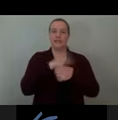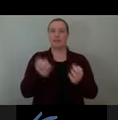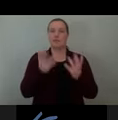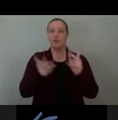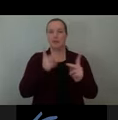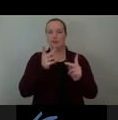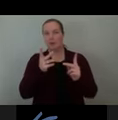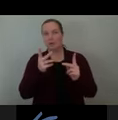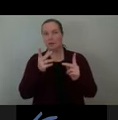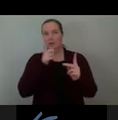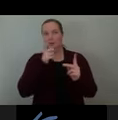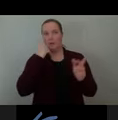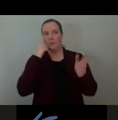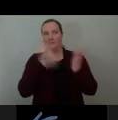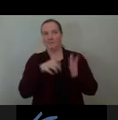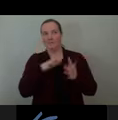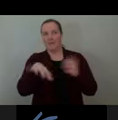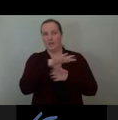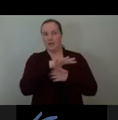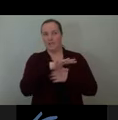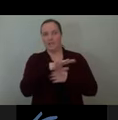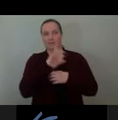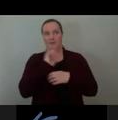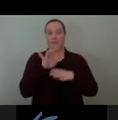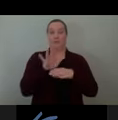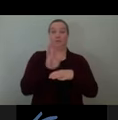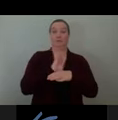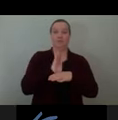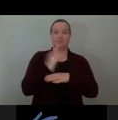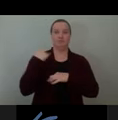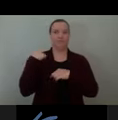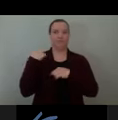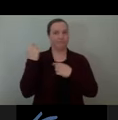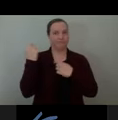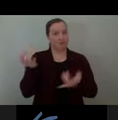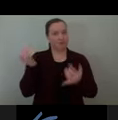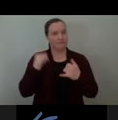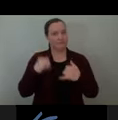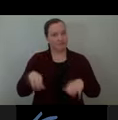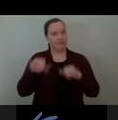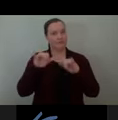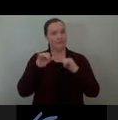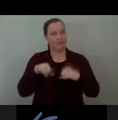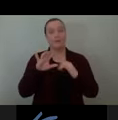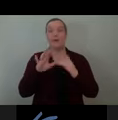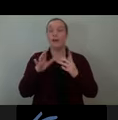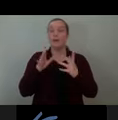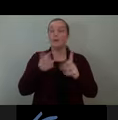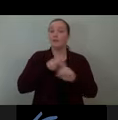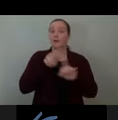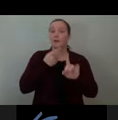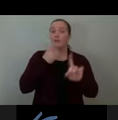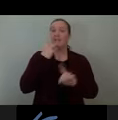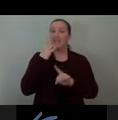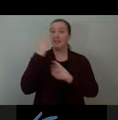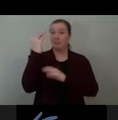first. There's a certain rhythm that's kind of been in place and created by the signal changes. But as